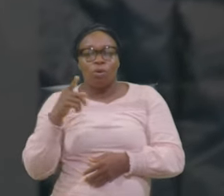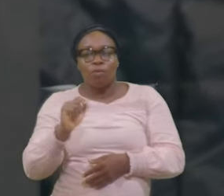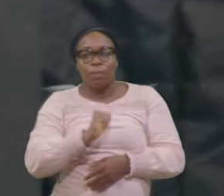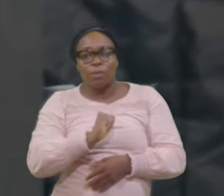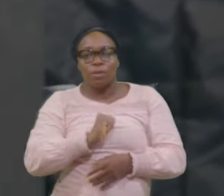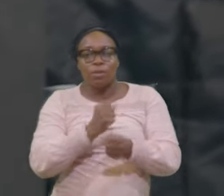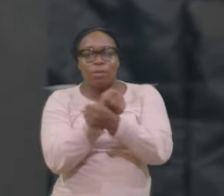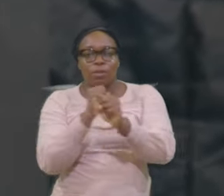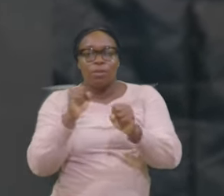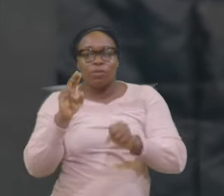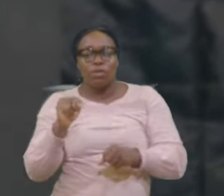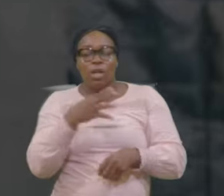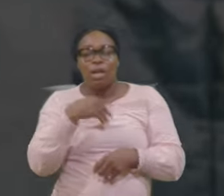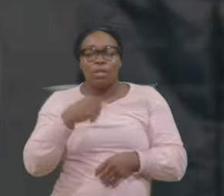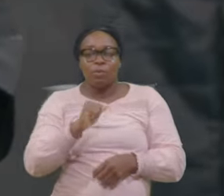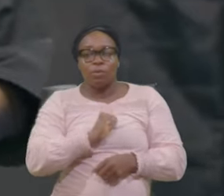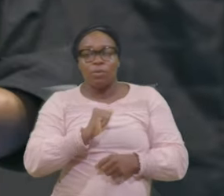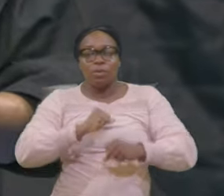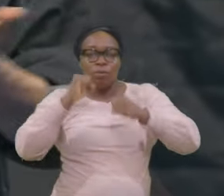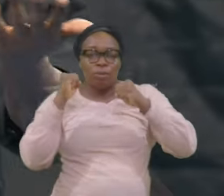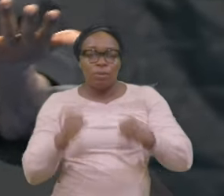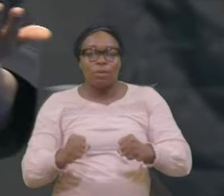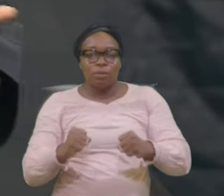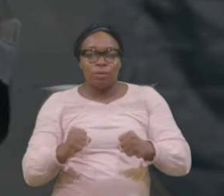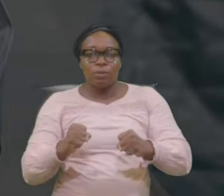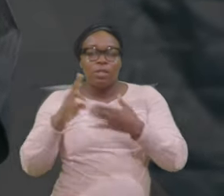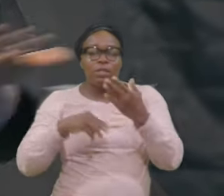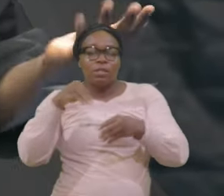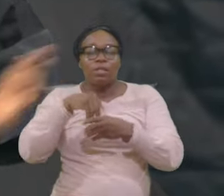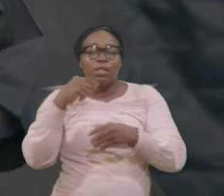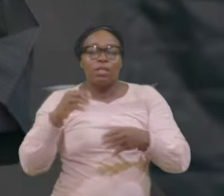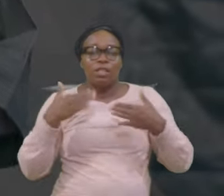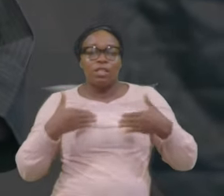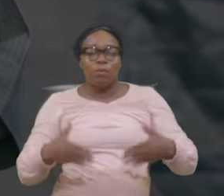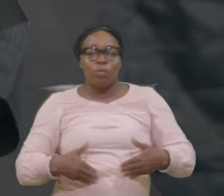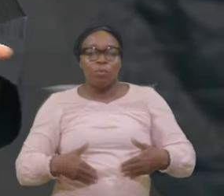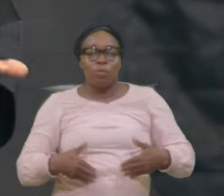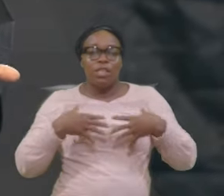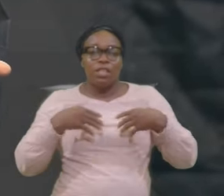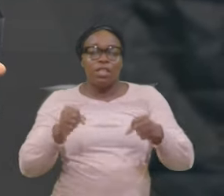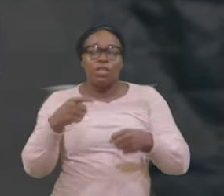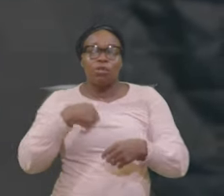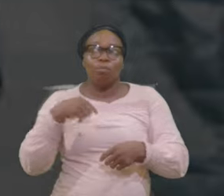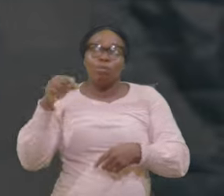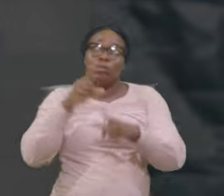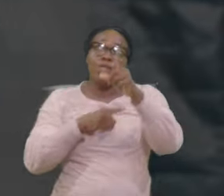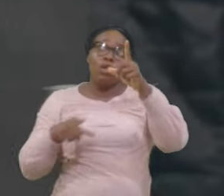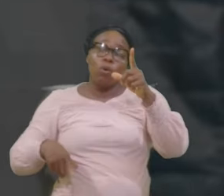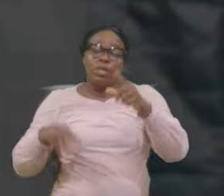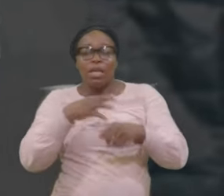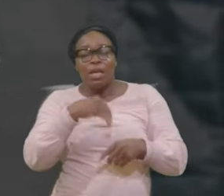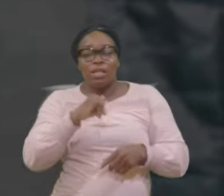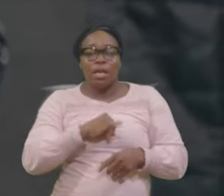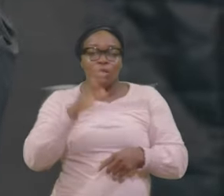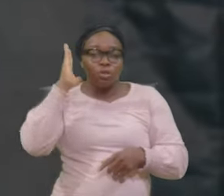Soundness In the body Heal me O Lord And I shall be Healed Save me And I